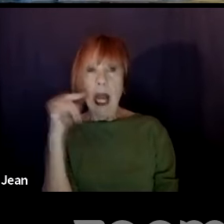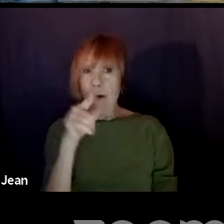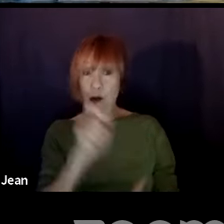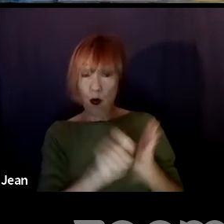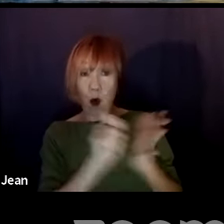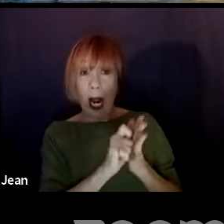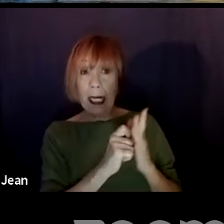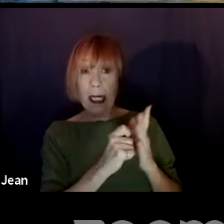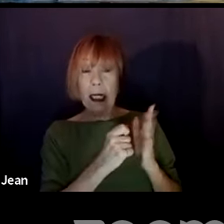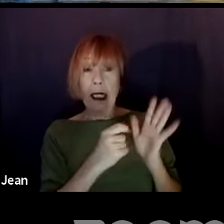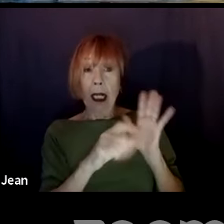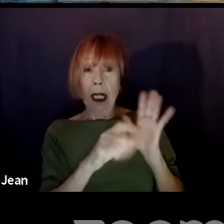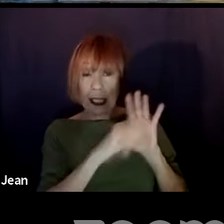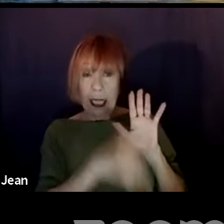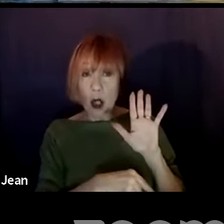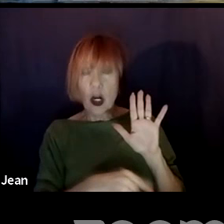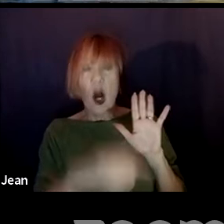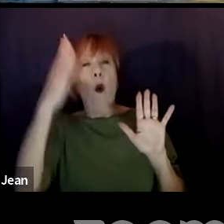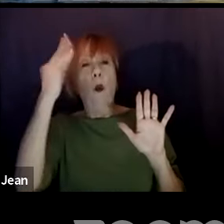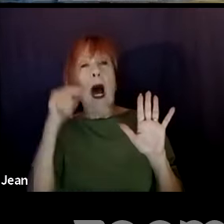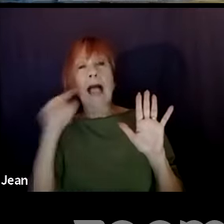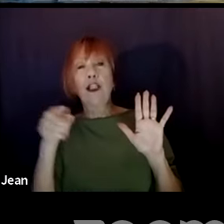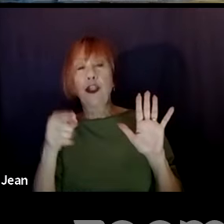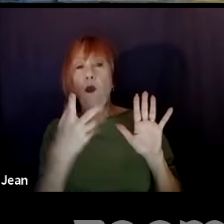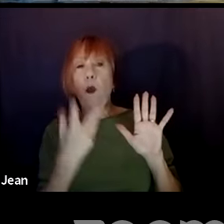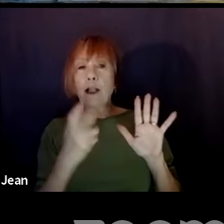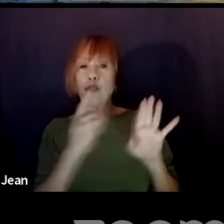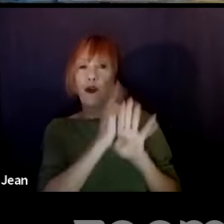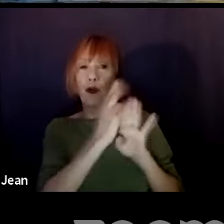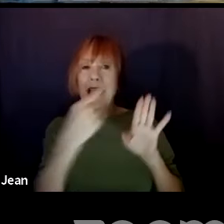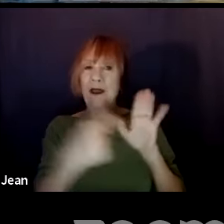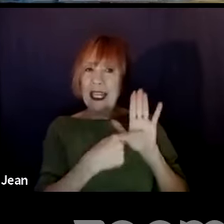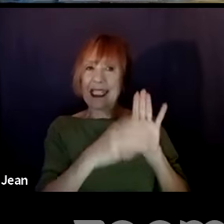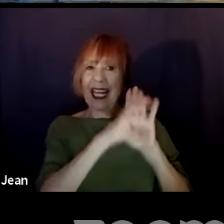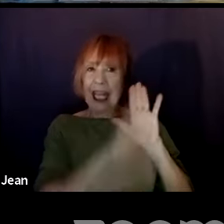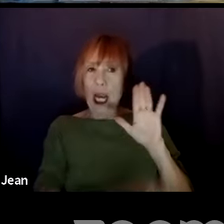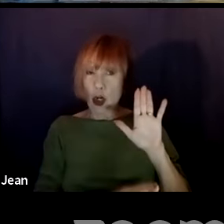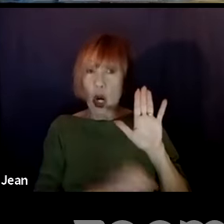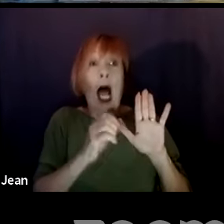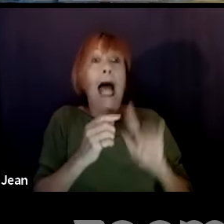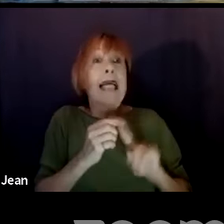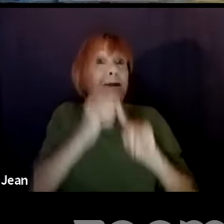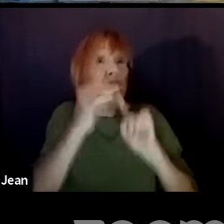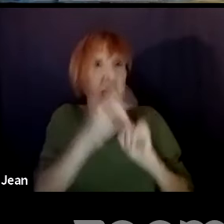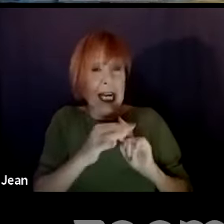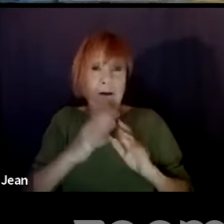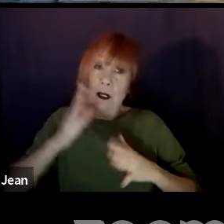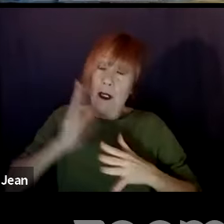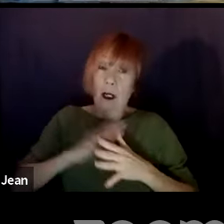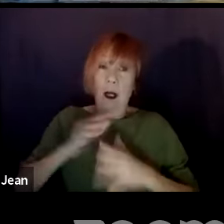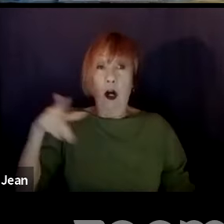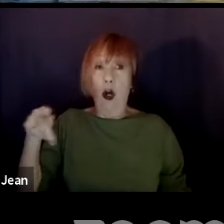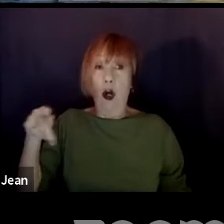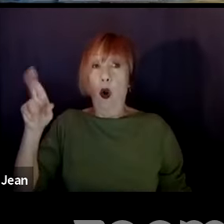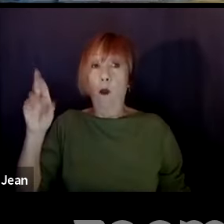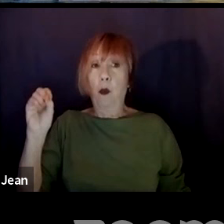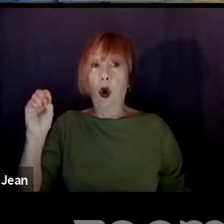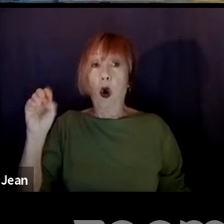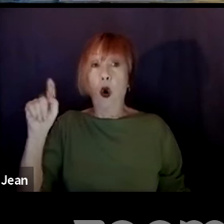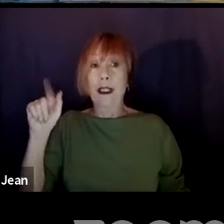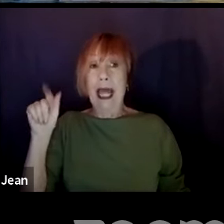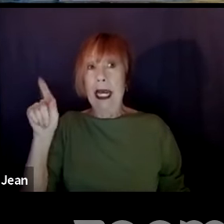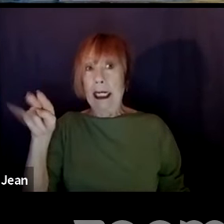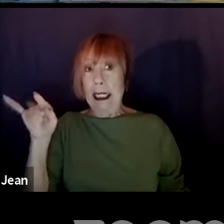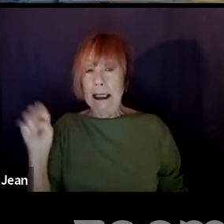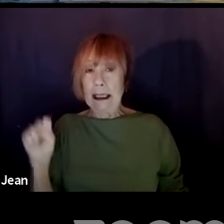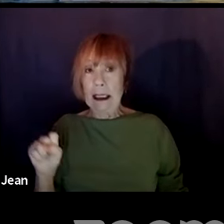first of all, why you're choosing to tell your story through this character, especially if it's the protagonist. And sometimes what I'm hearing is students are saying, oh, well,